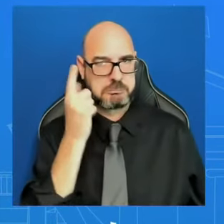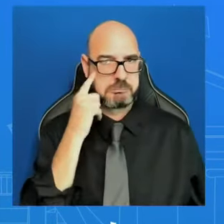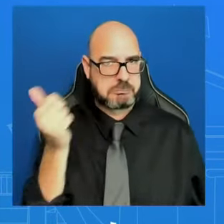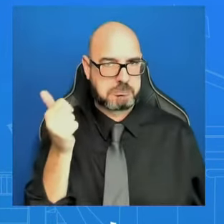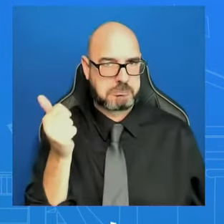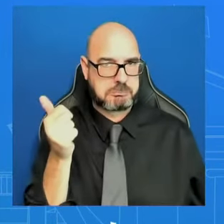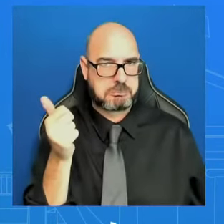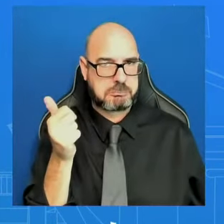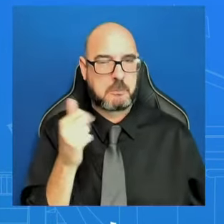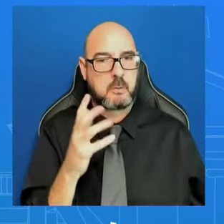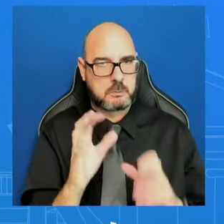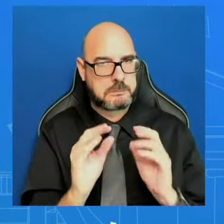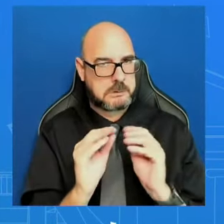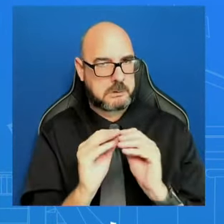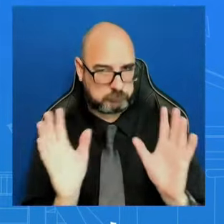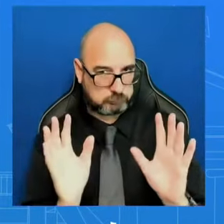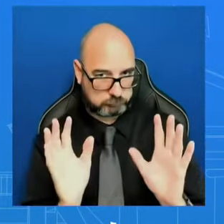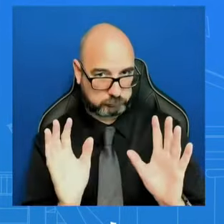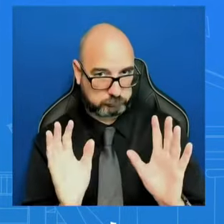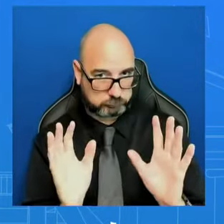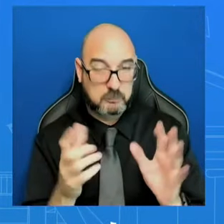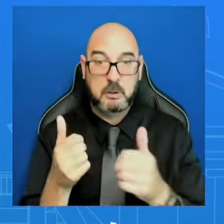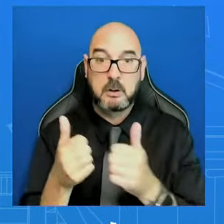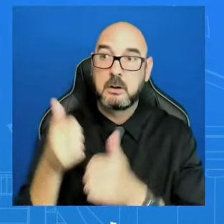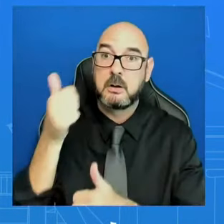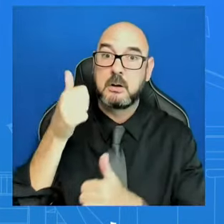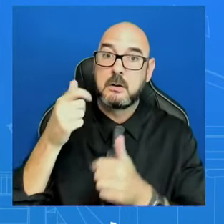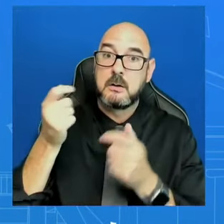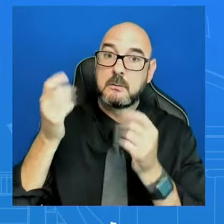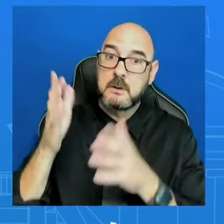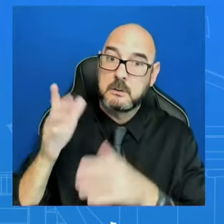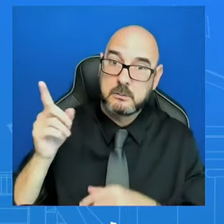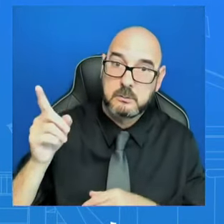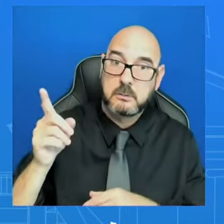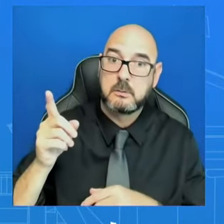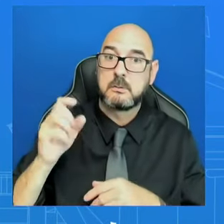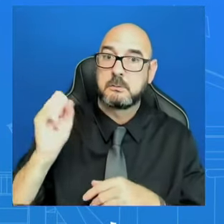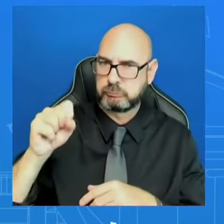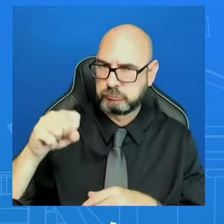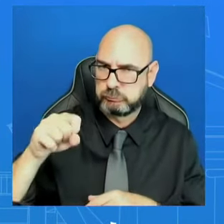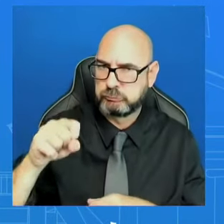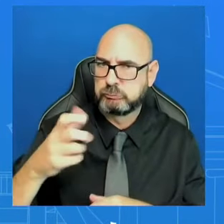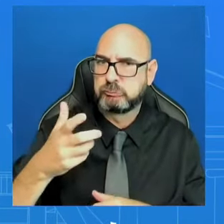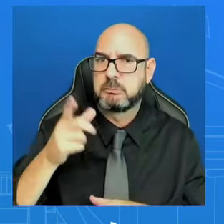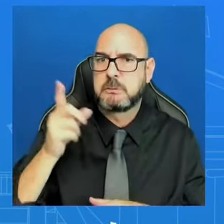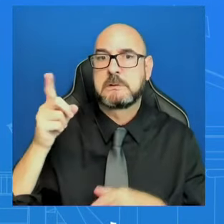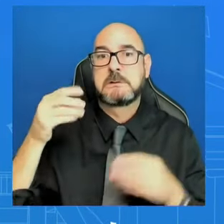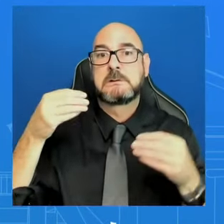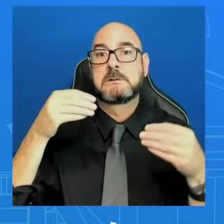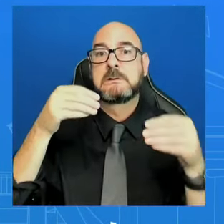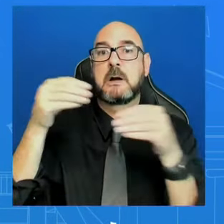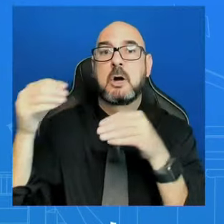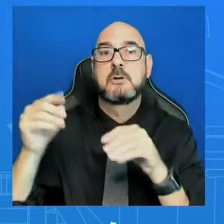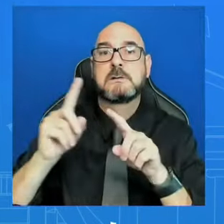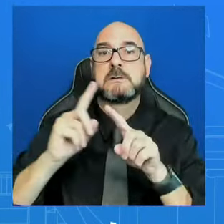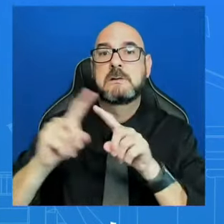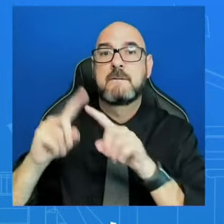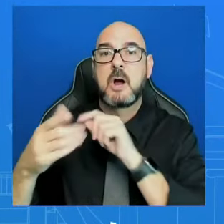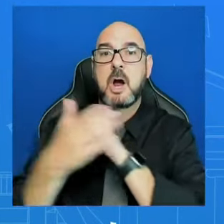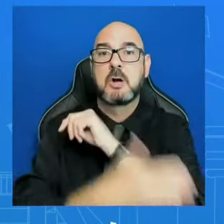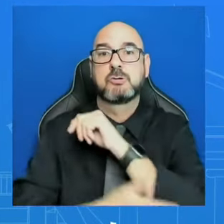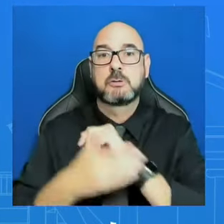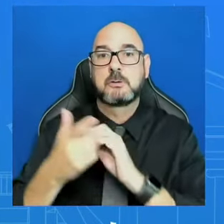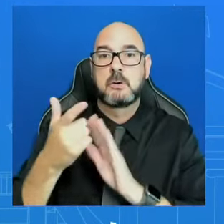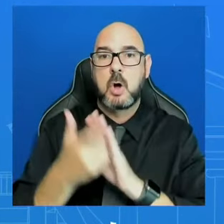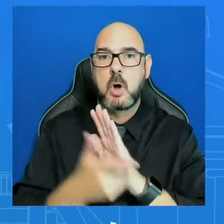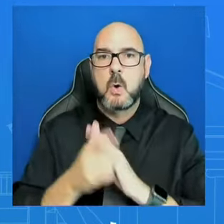Commander-in-Chief, and, yes, the foreign military sales certainly is supported by legislation, but there are certain